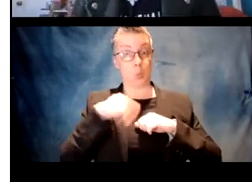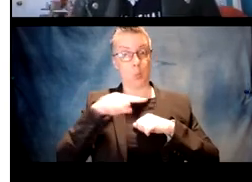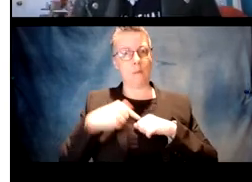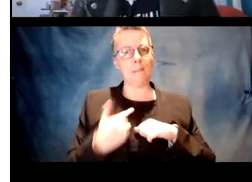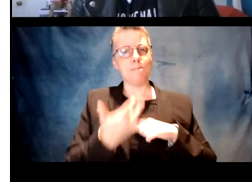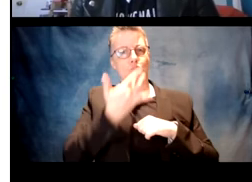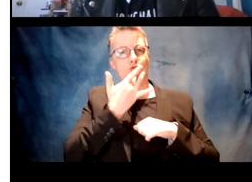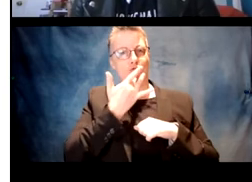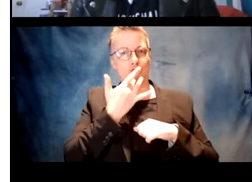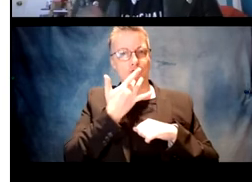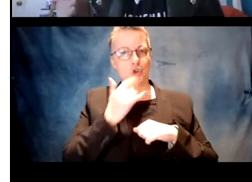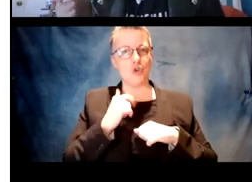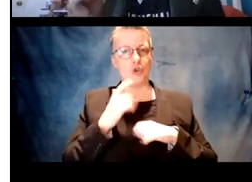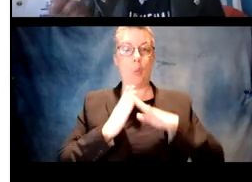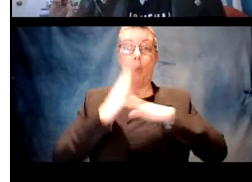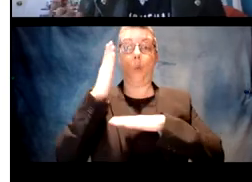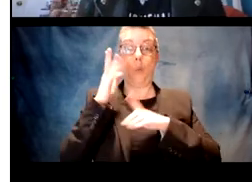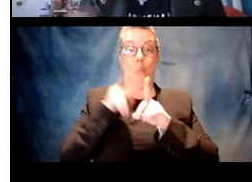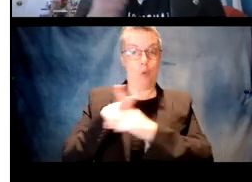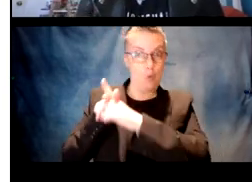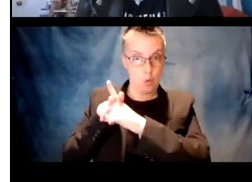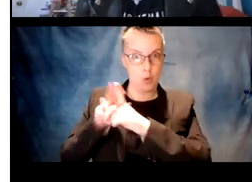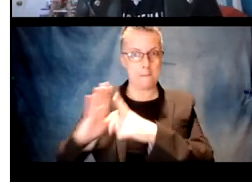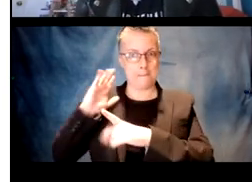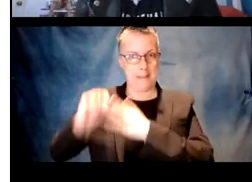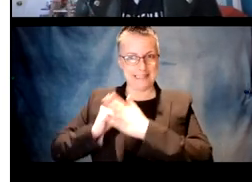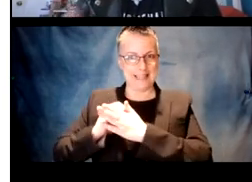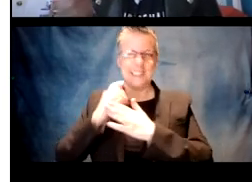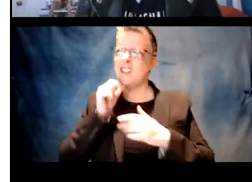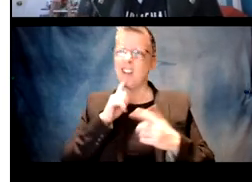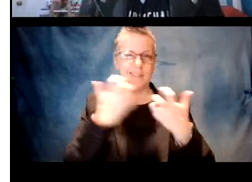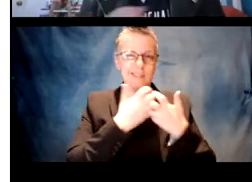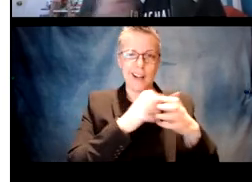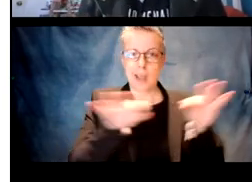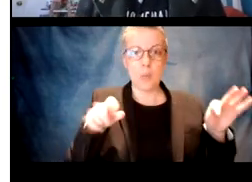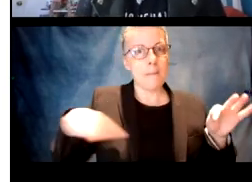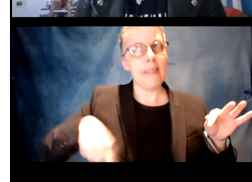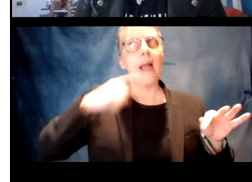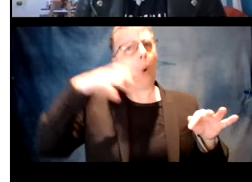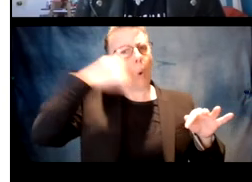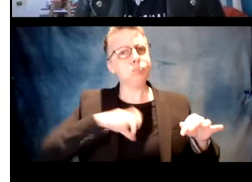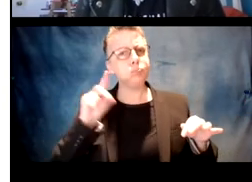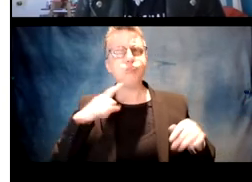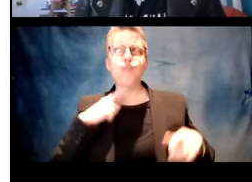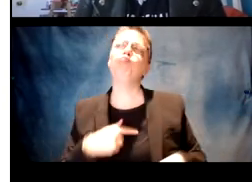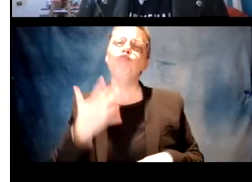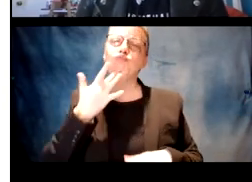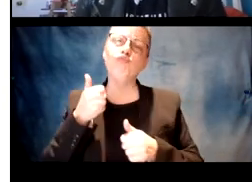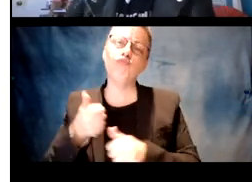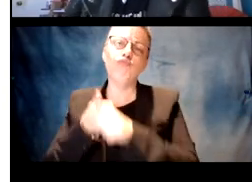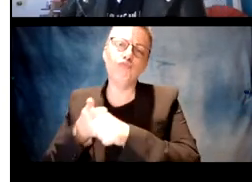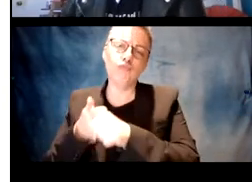actually asking is, do they prefer, these non adult like forms of a regularized past past tense.